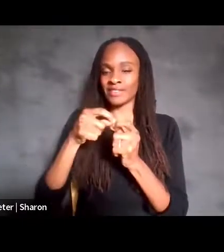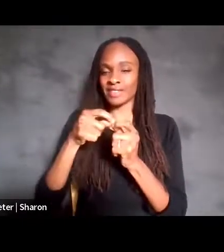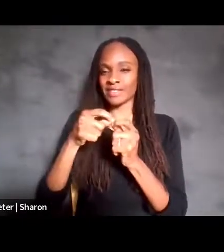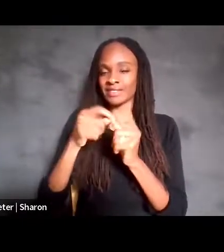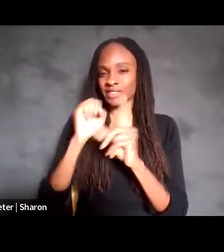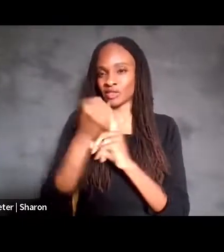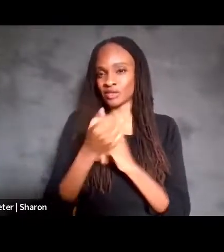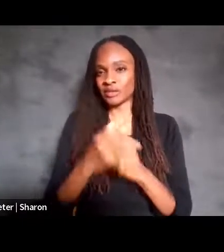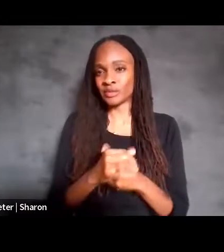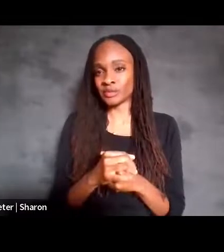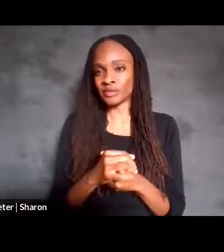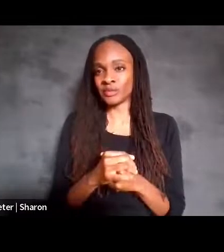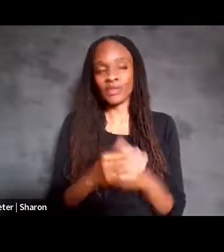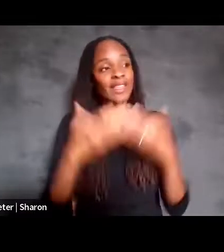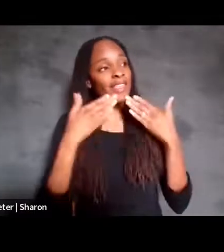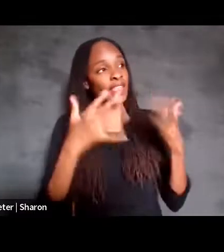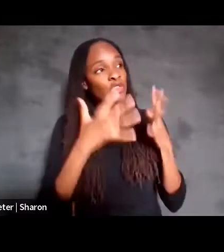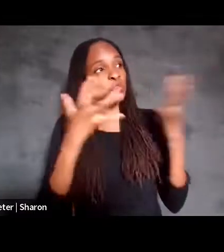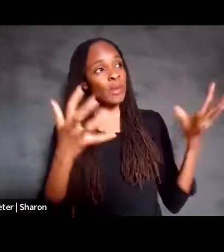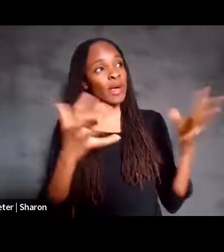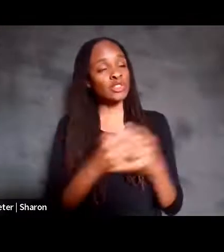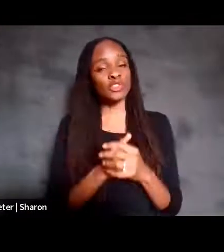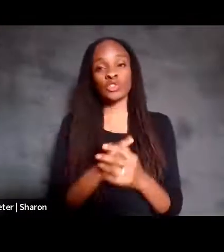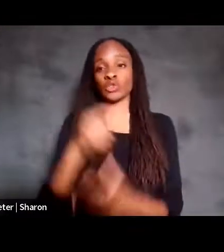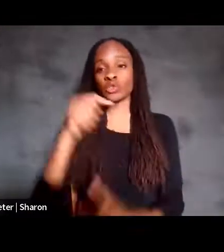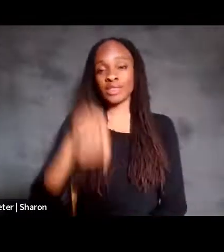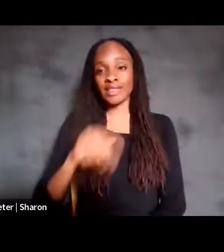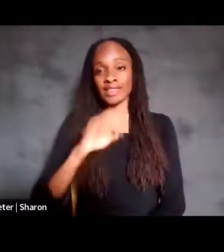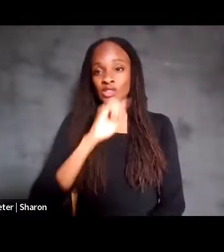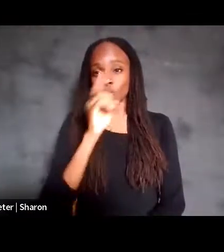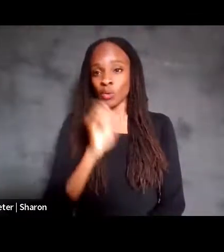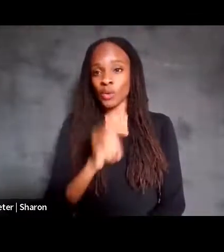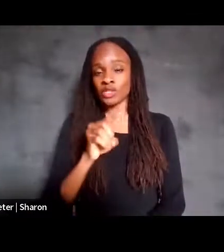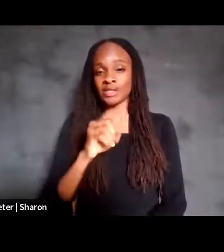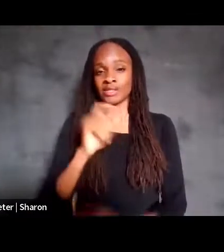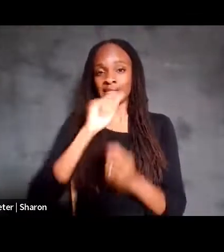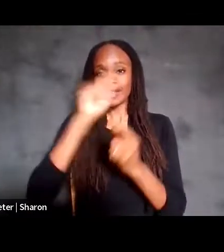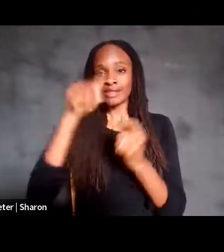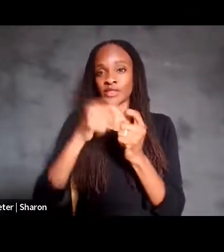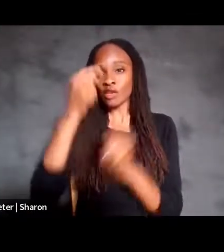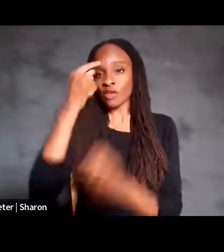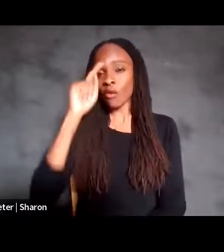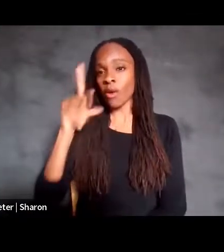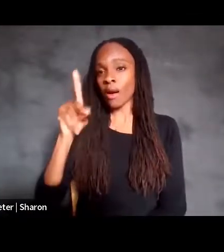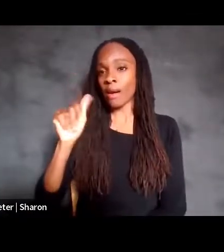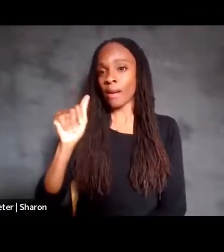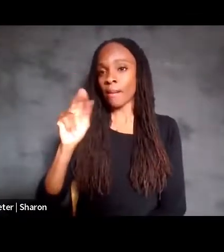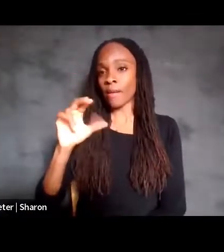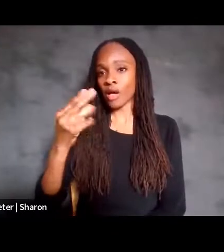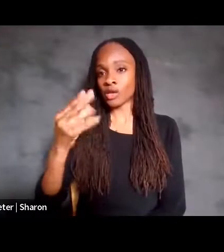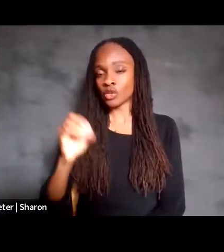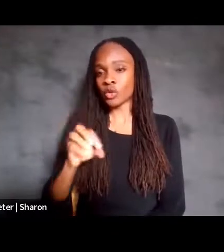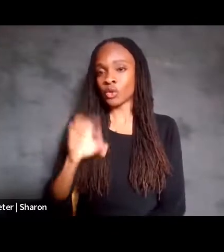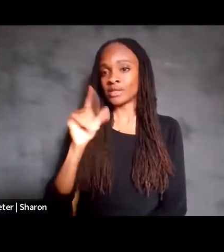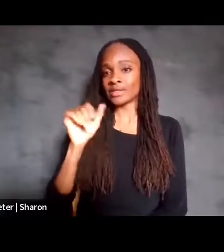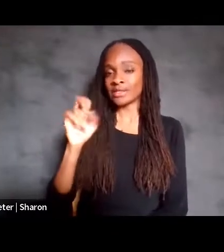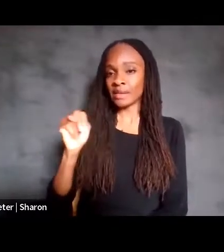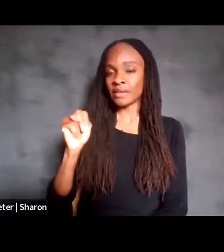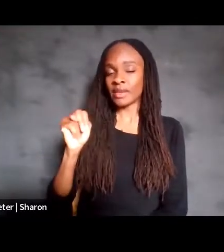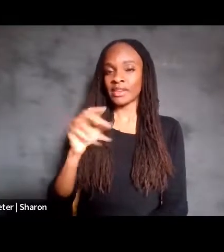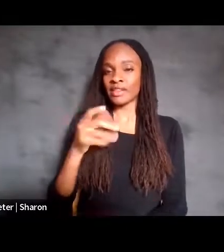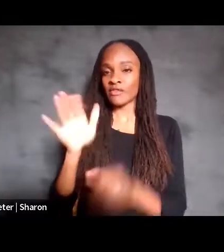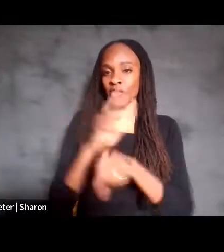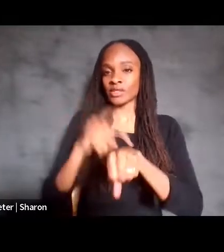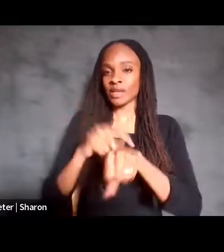Thank you so much. This question is specifically for Pancho. Damon, a full-time AAC user, asks,